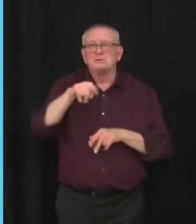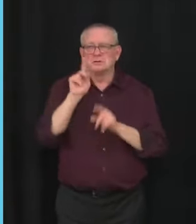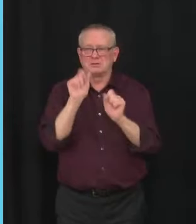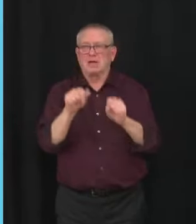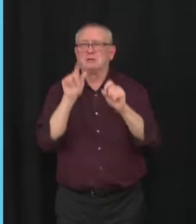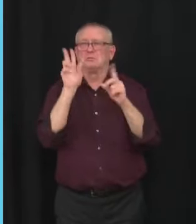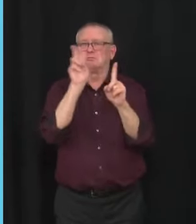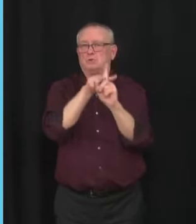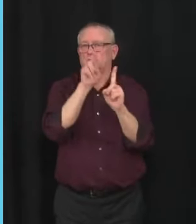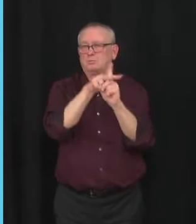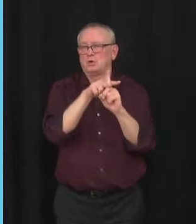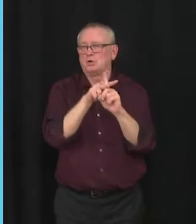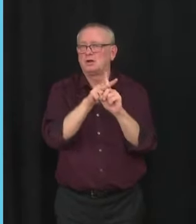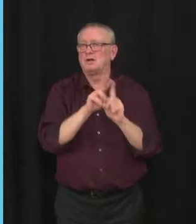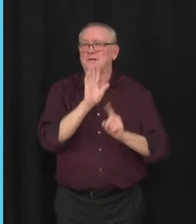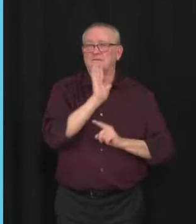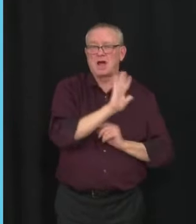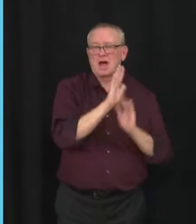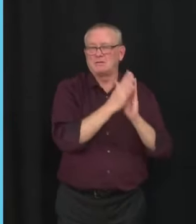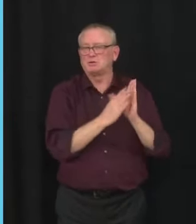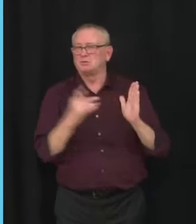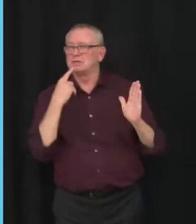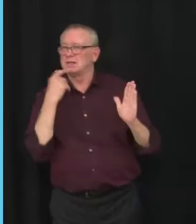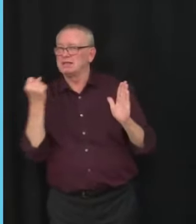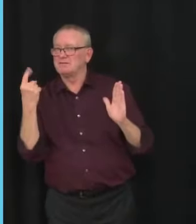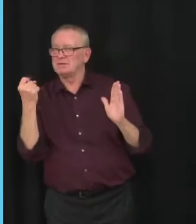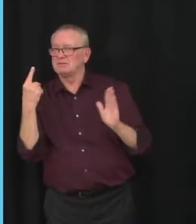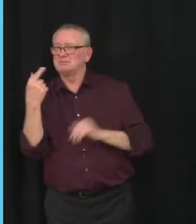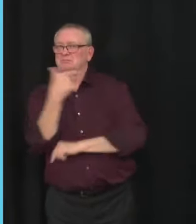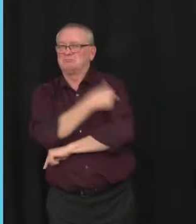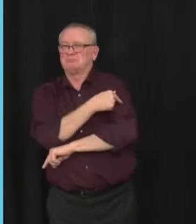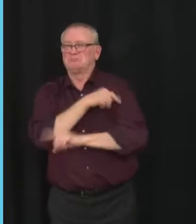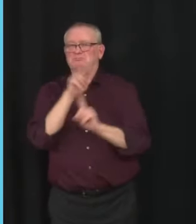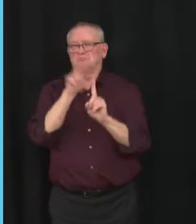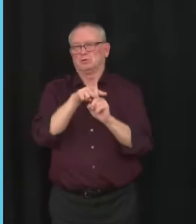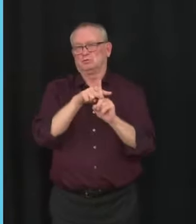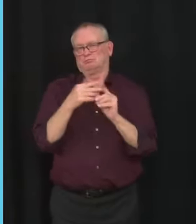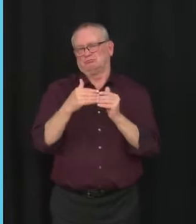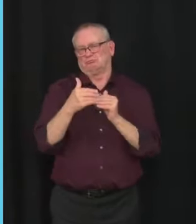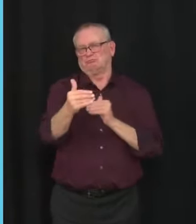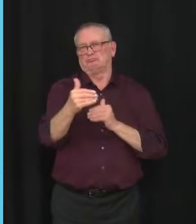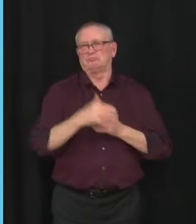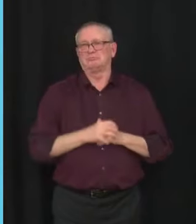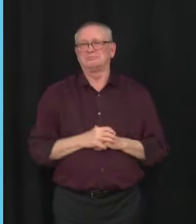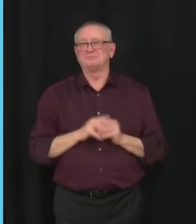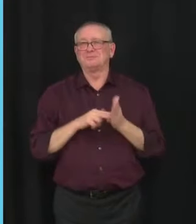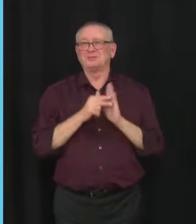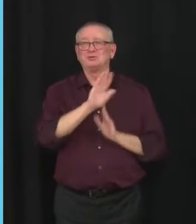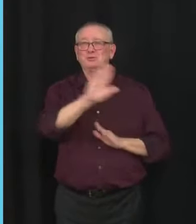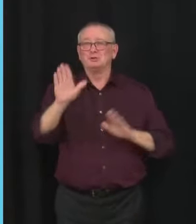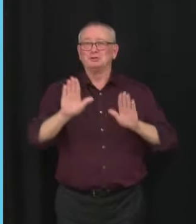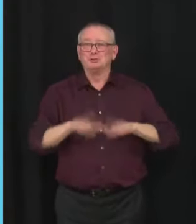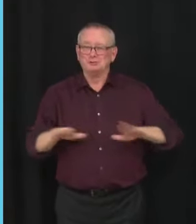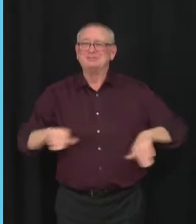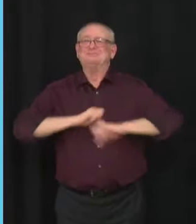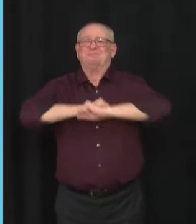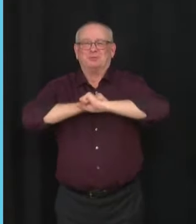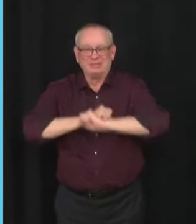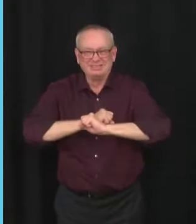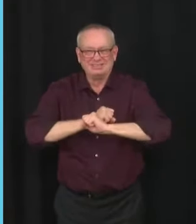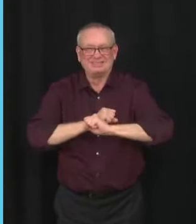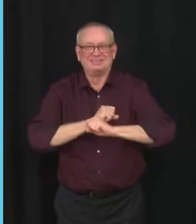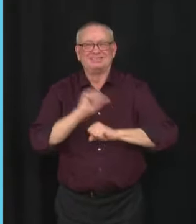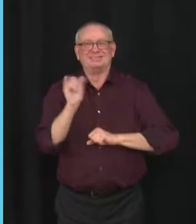to help protect them, their loved ones, and our communities from COVID-19. Minister Copping will provide